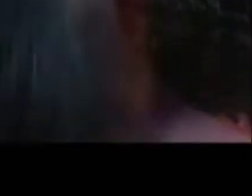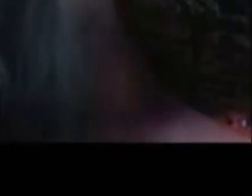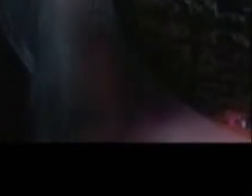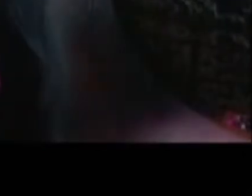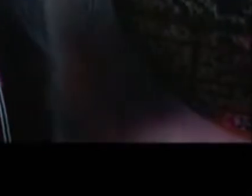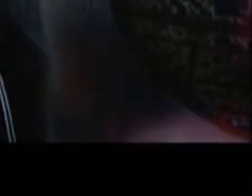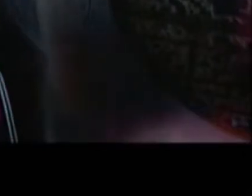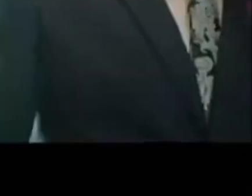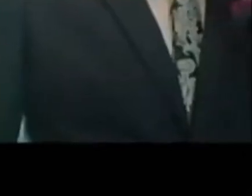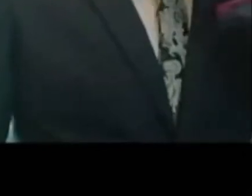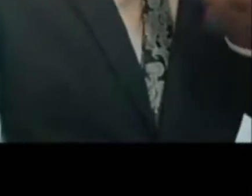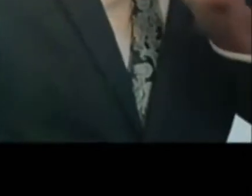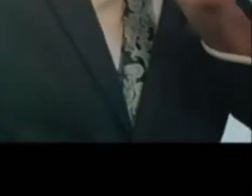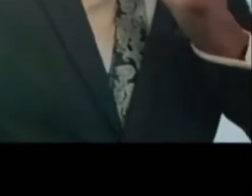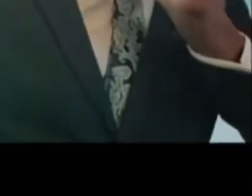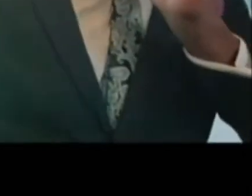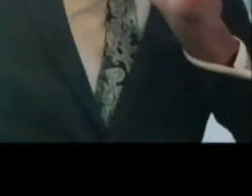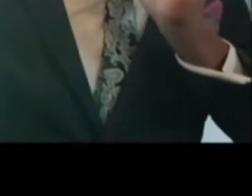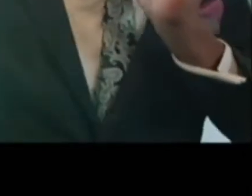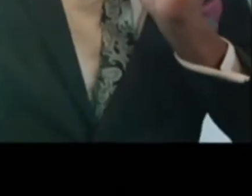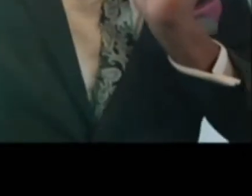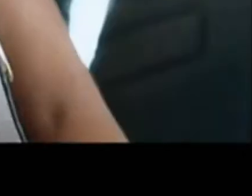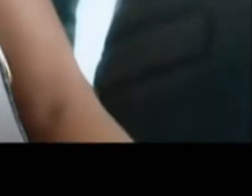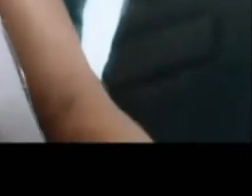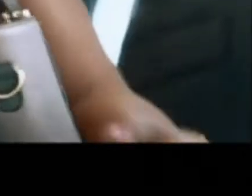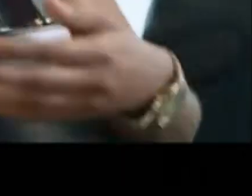now reading page three